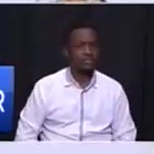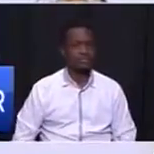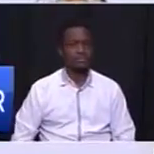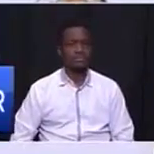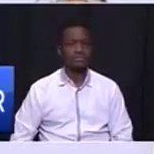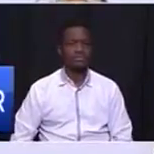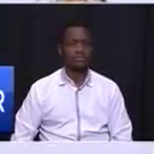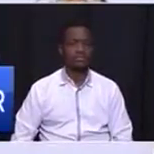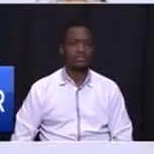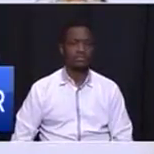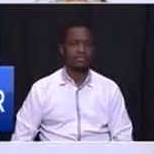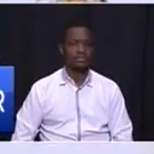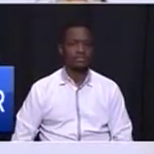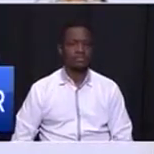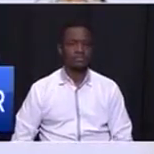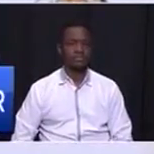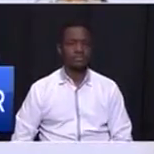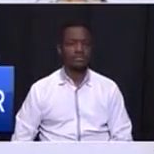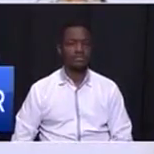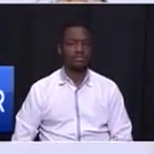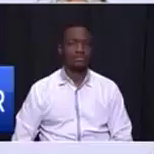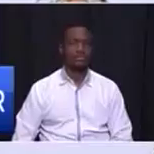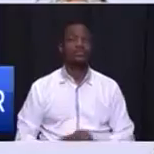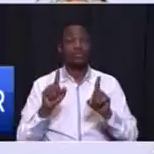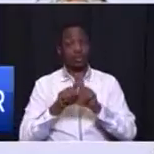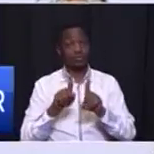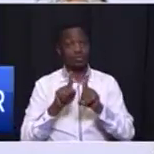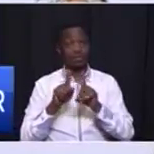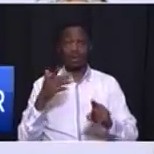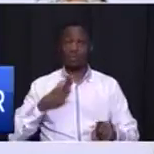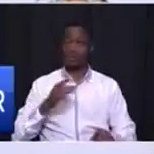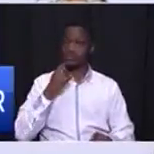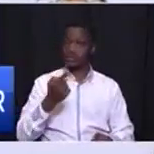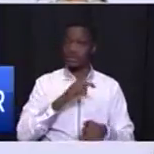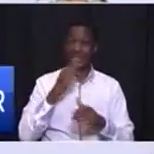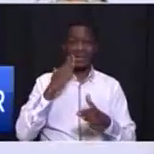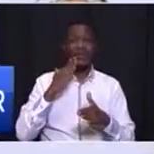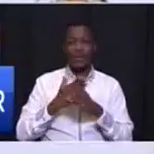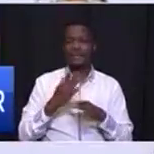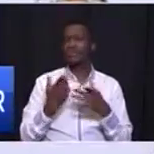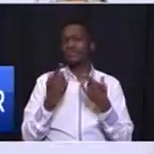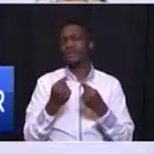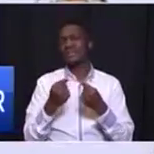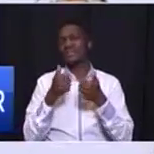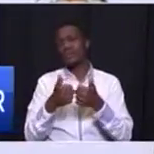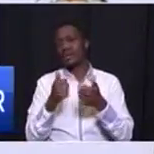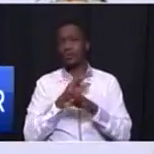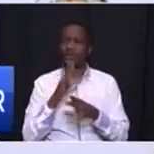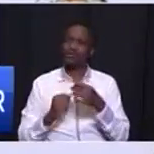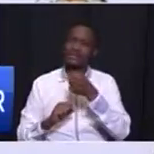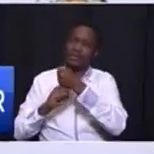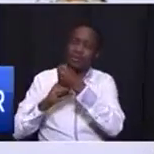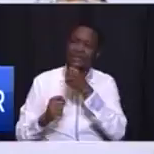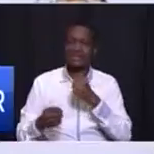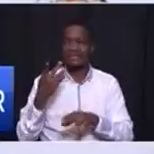assessment with them I also want to say there is work we have not done well we have not supported some of the